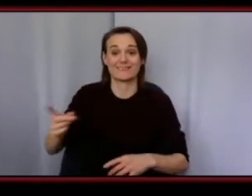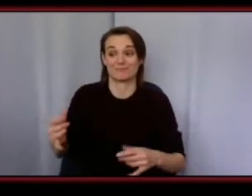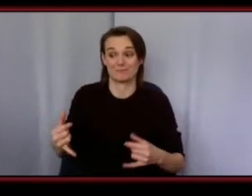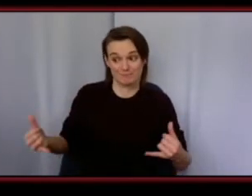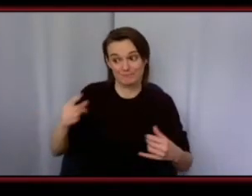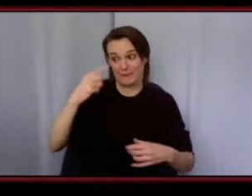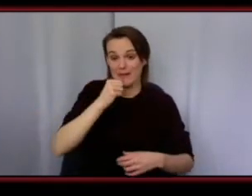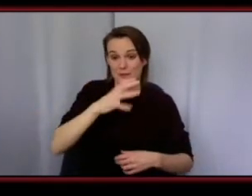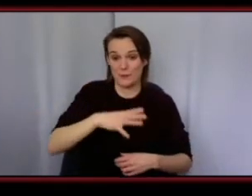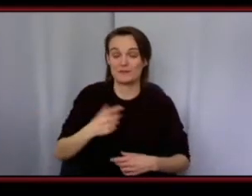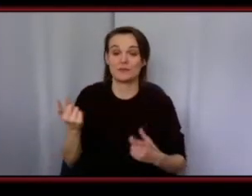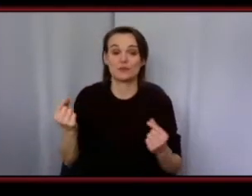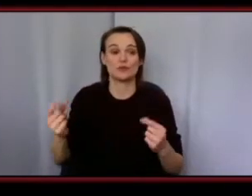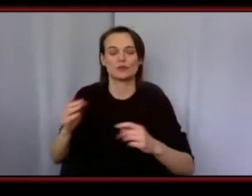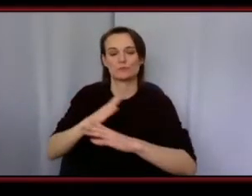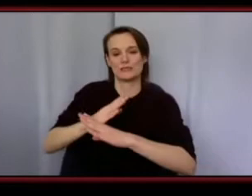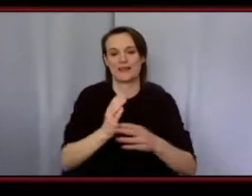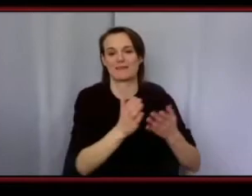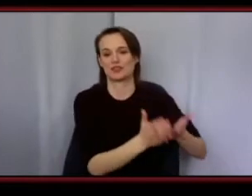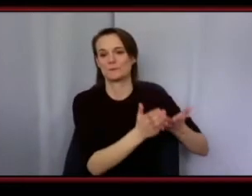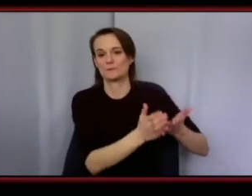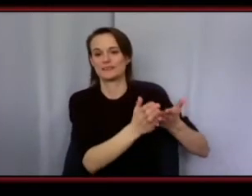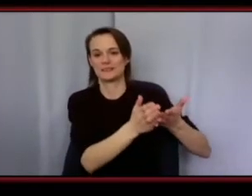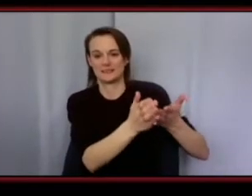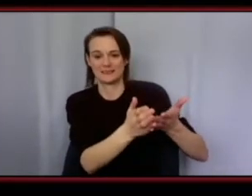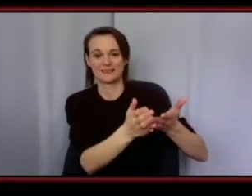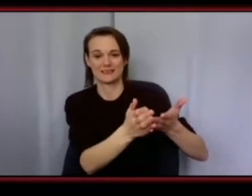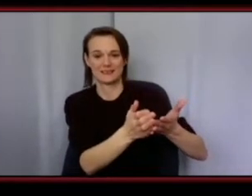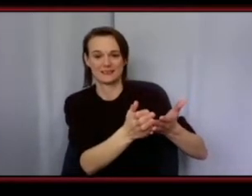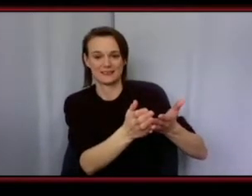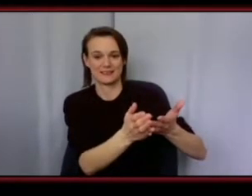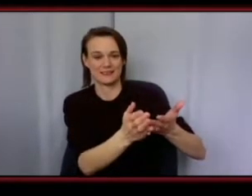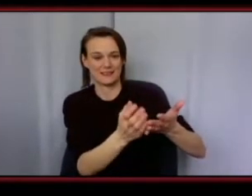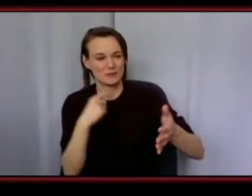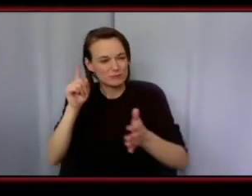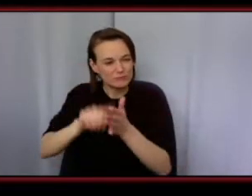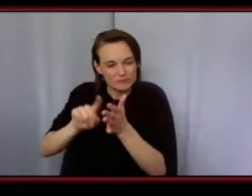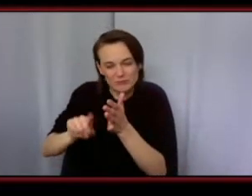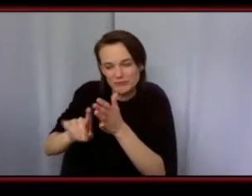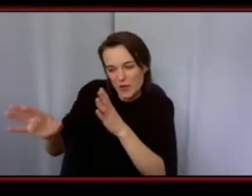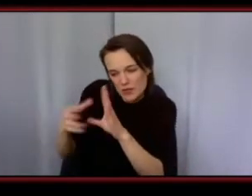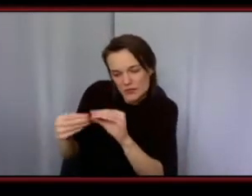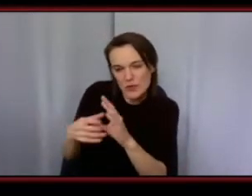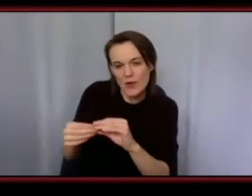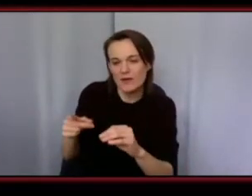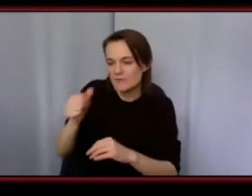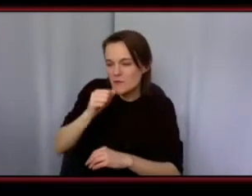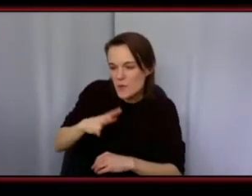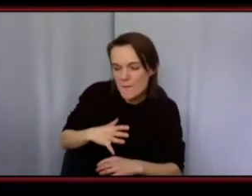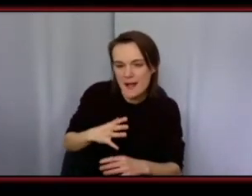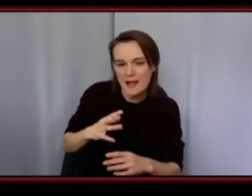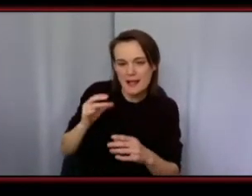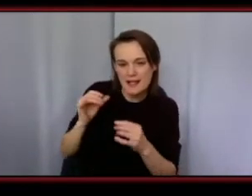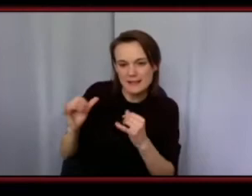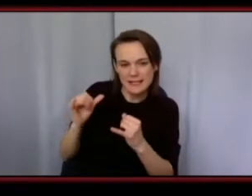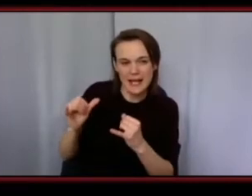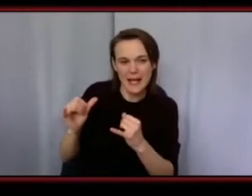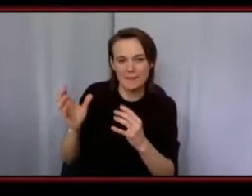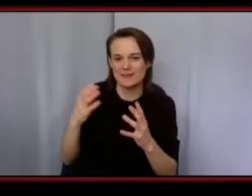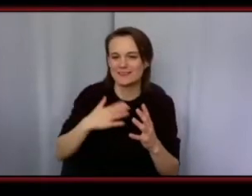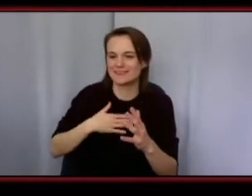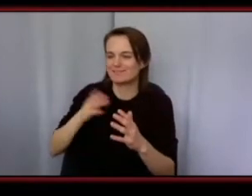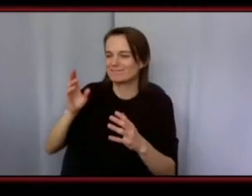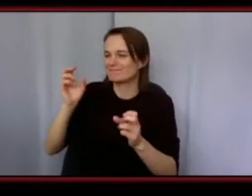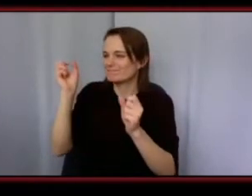from the ships so it was amazing uh to learn about her as a woman and just that peace and the image that came in my